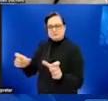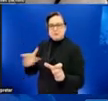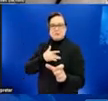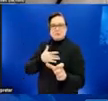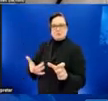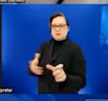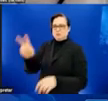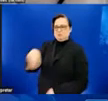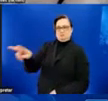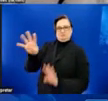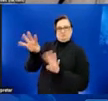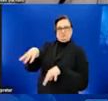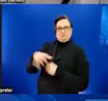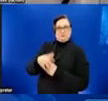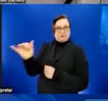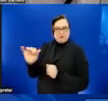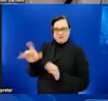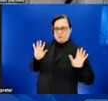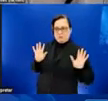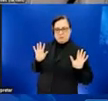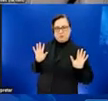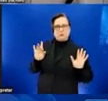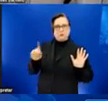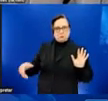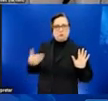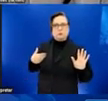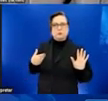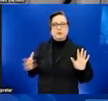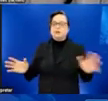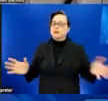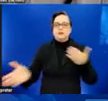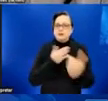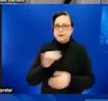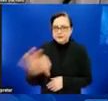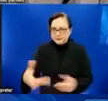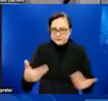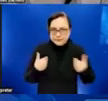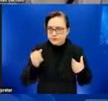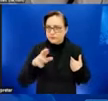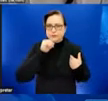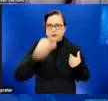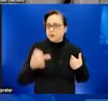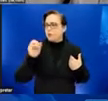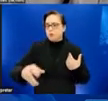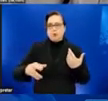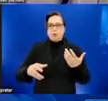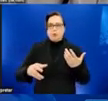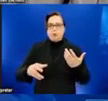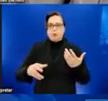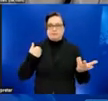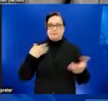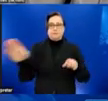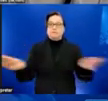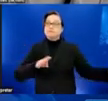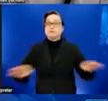of whether they have it or not, or whether they are engaged in transmission related behaviors, they can experience the